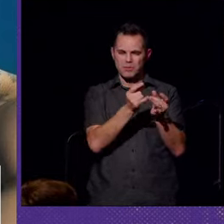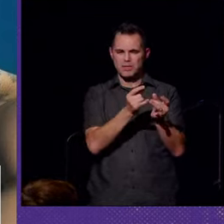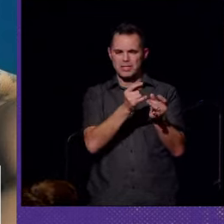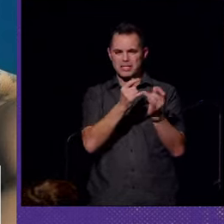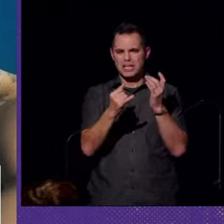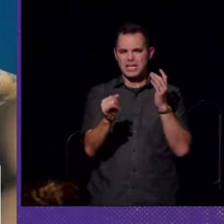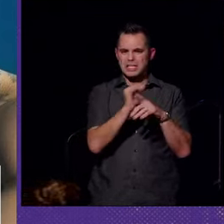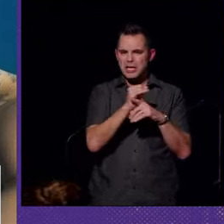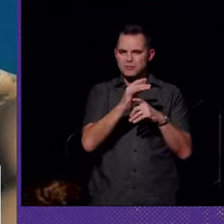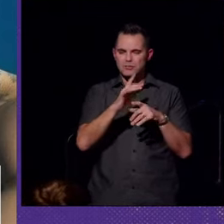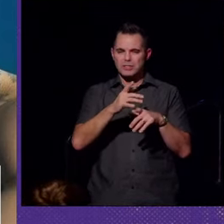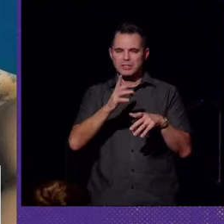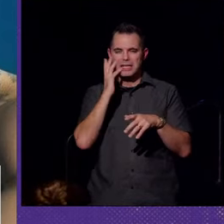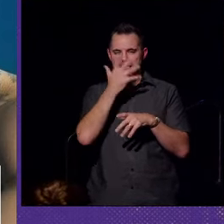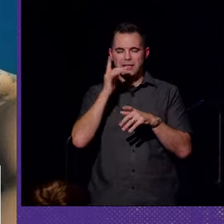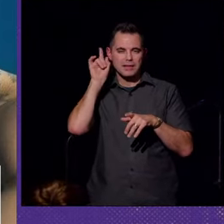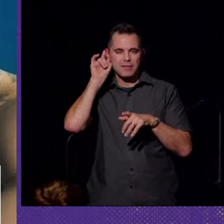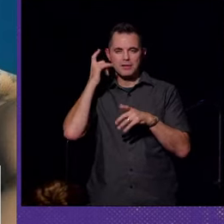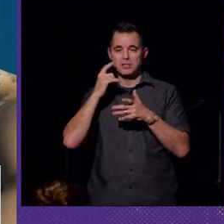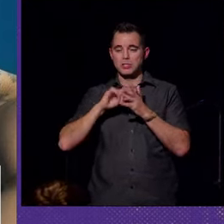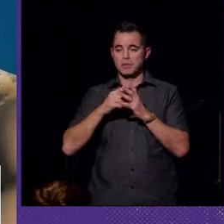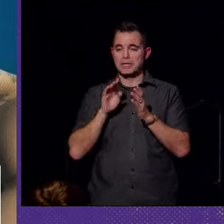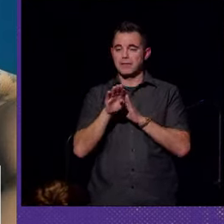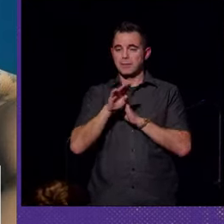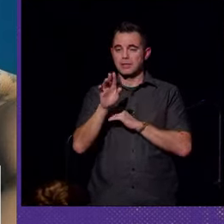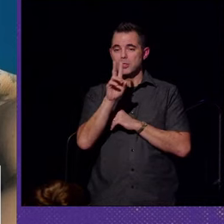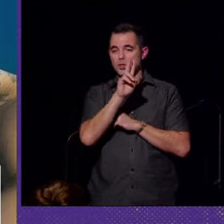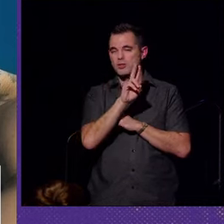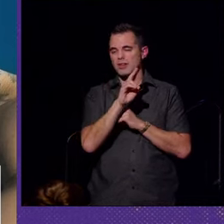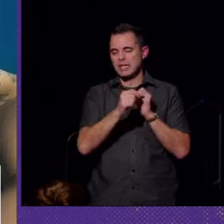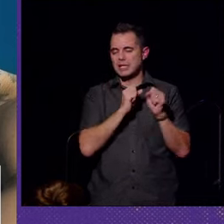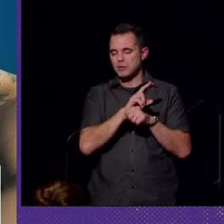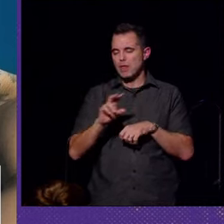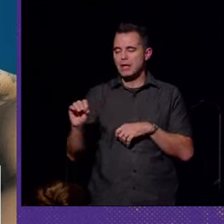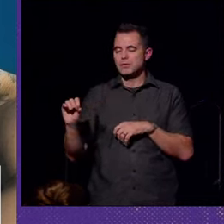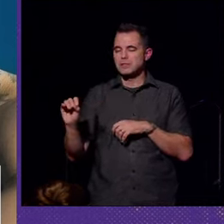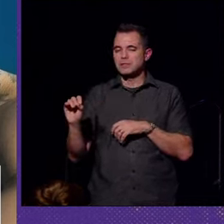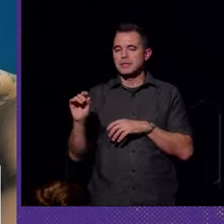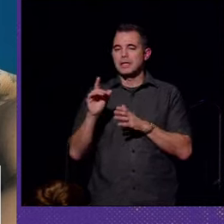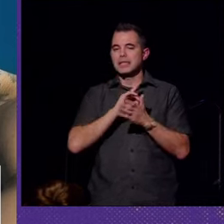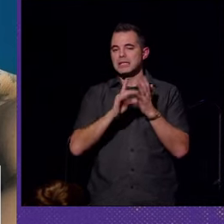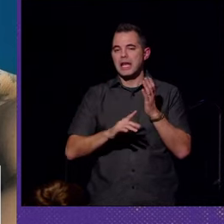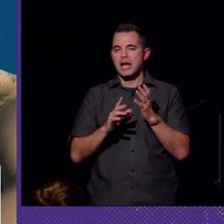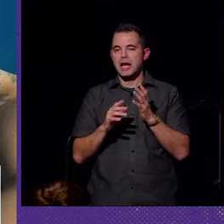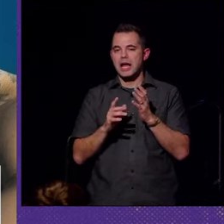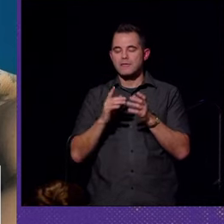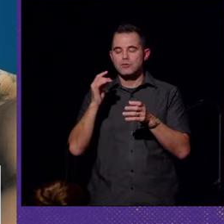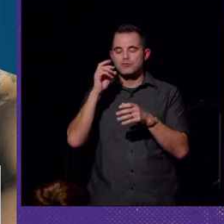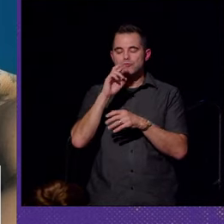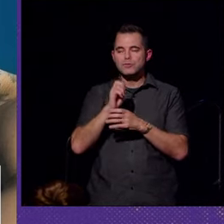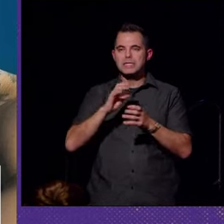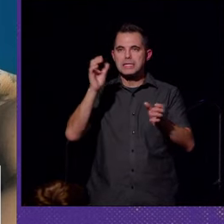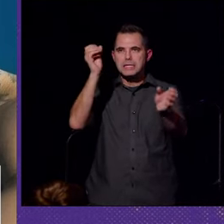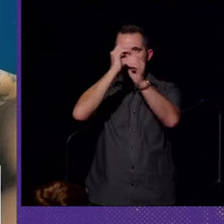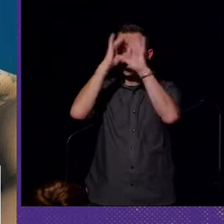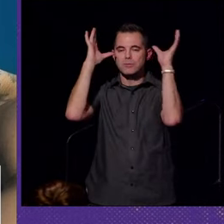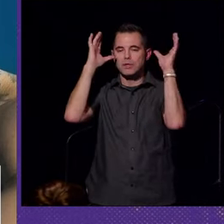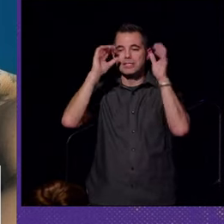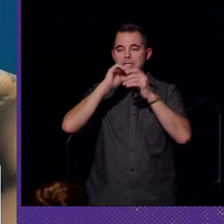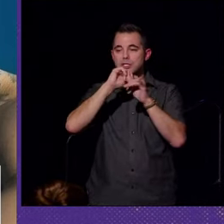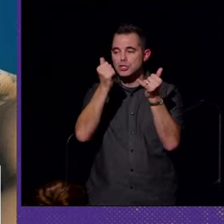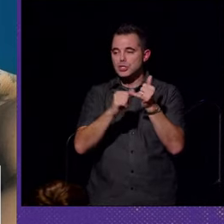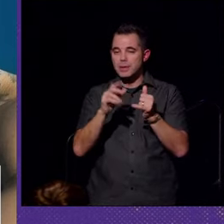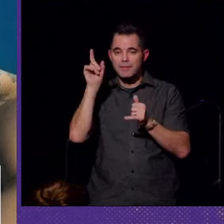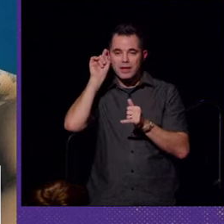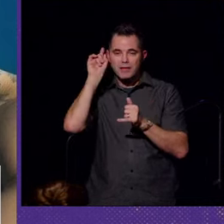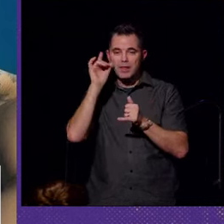of digital hearing aids that started to be developed in 2000, designers have reconceptualized the shape of hearing aids,